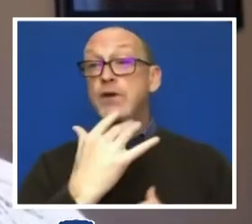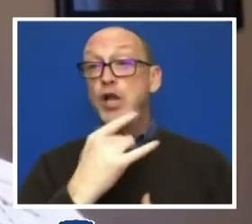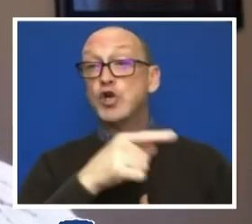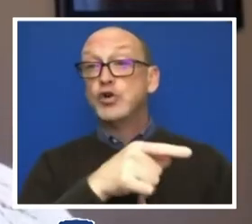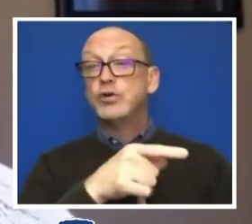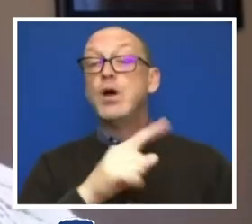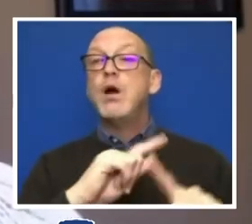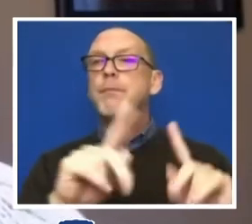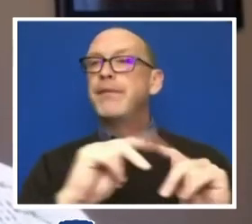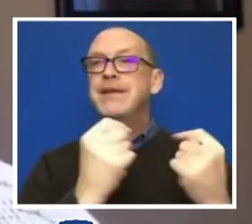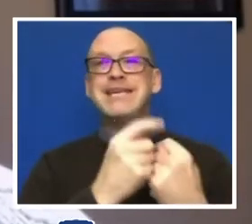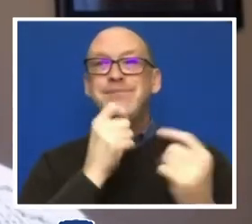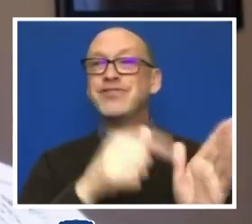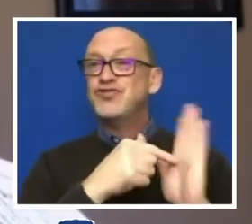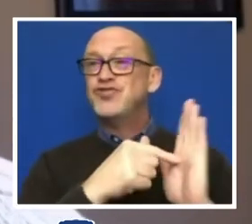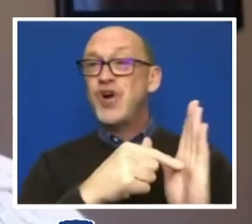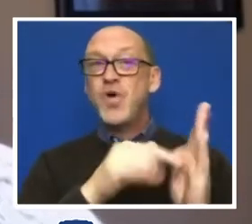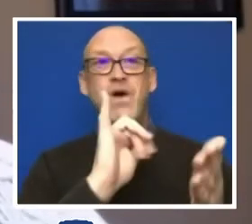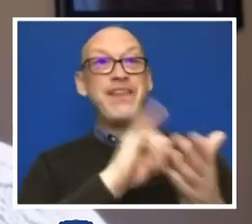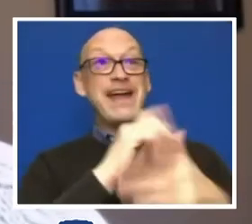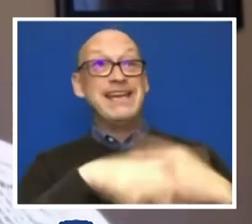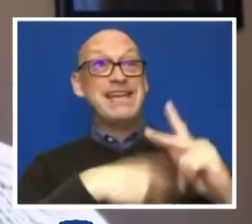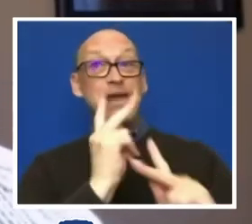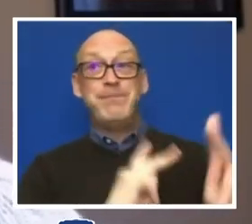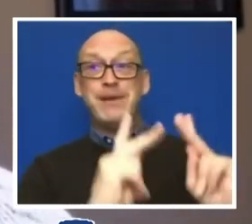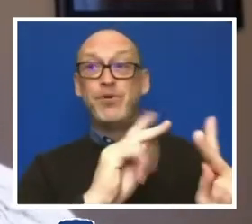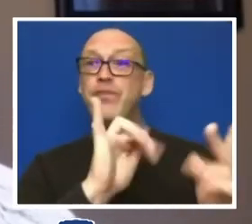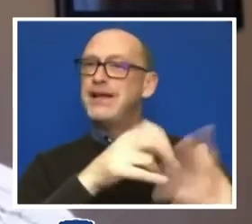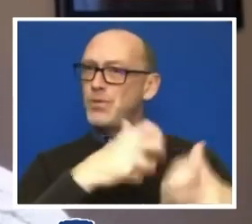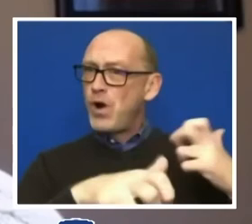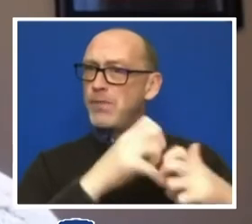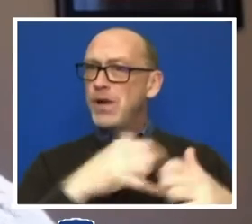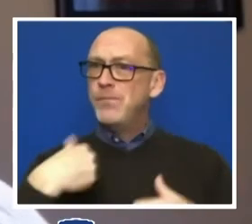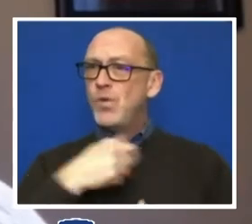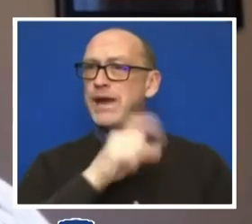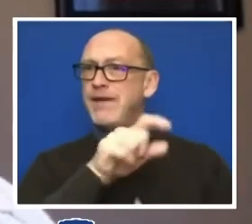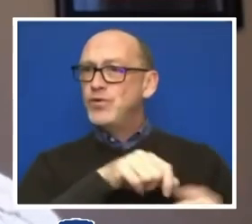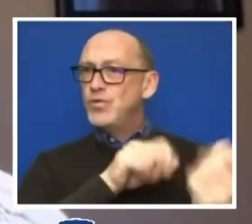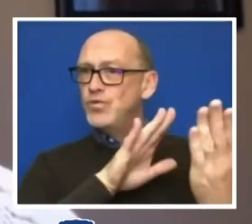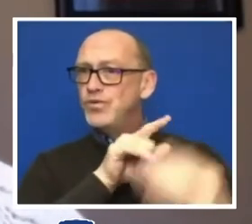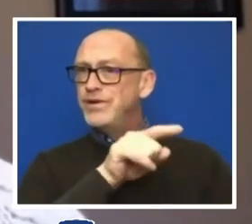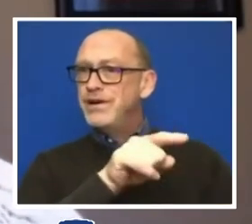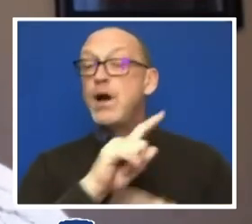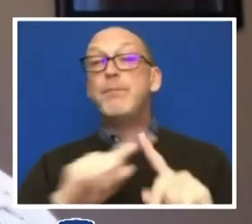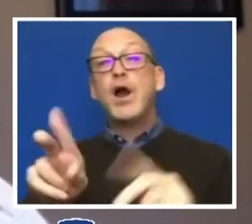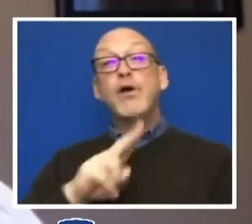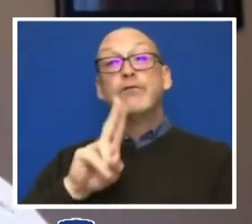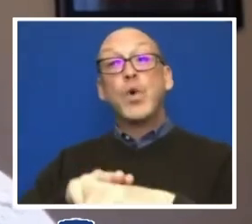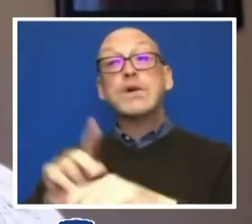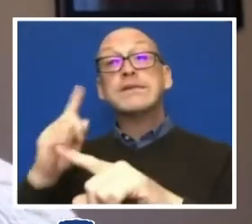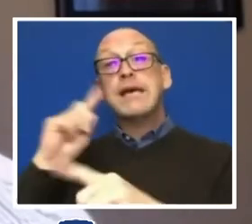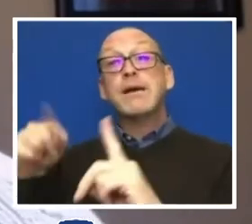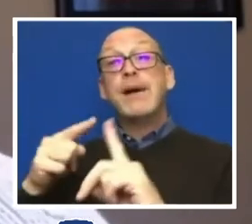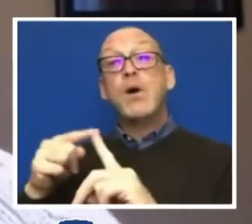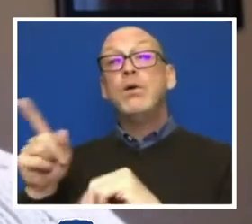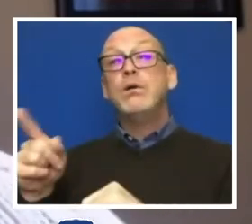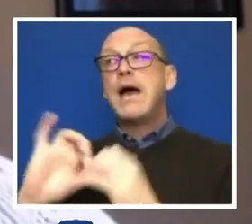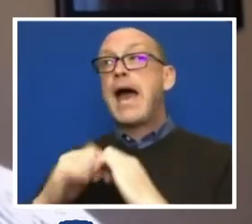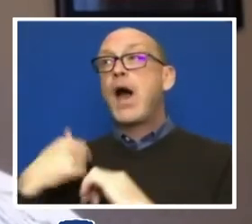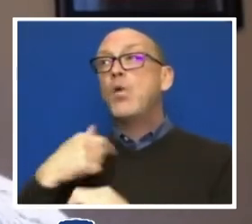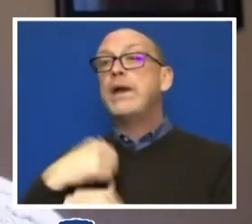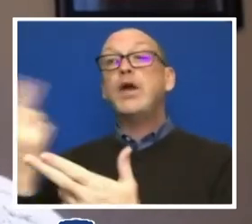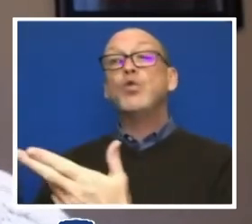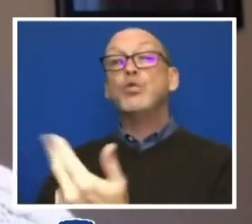team does not reflect those constituencies, that's a problem that we have to address. But of course, also thinking about how we recruit